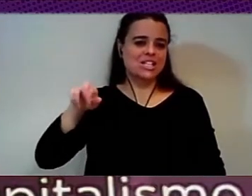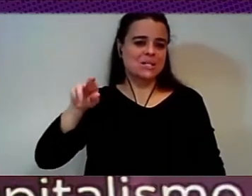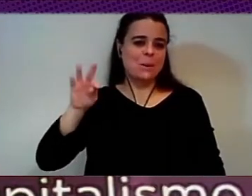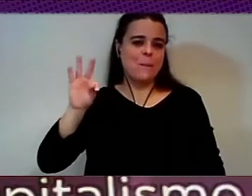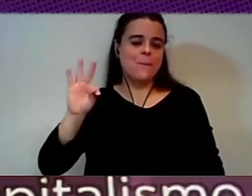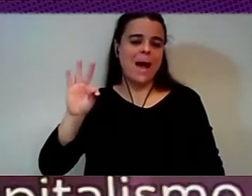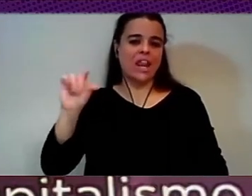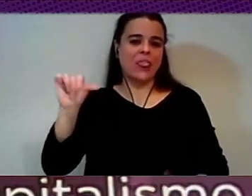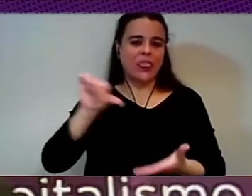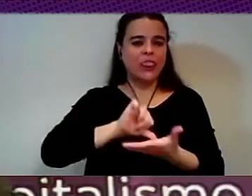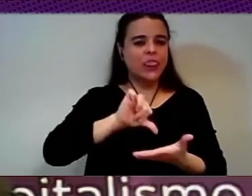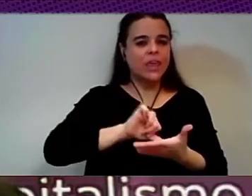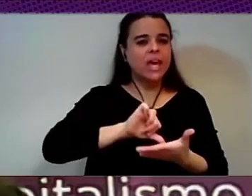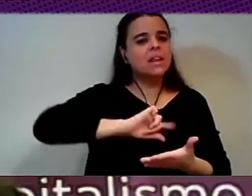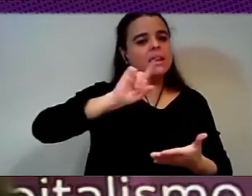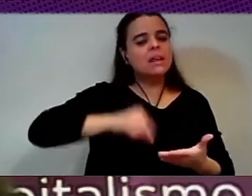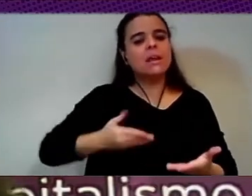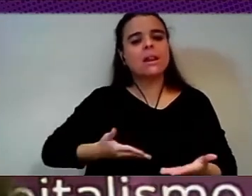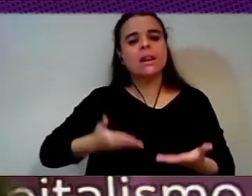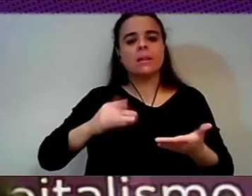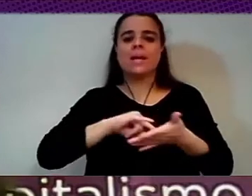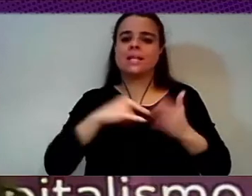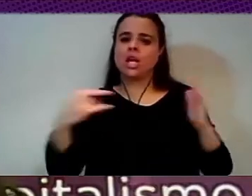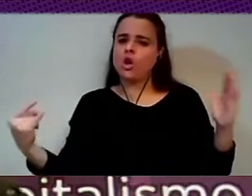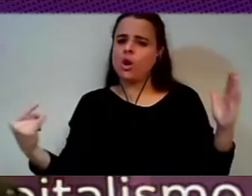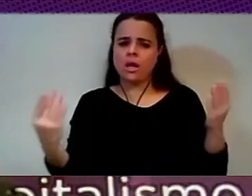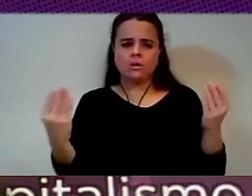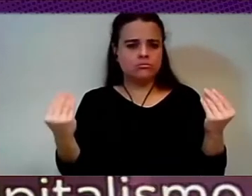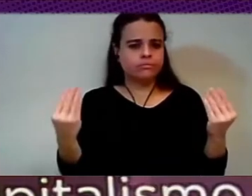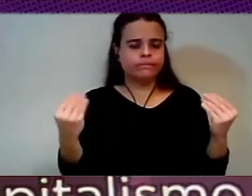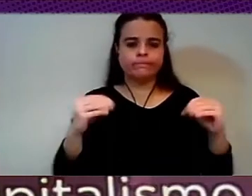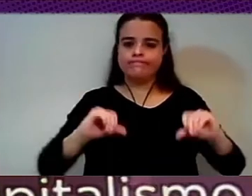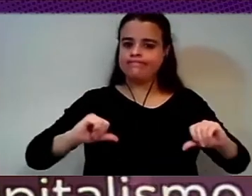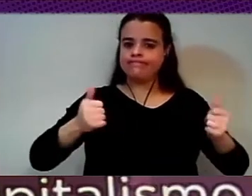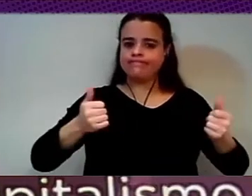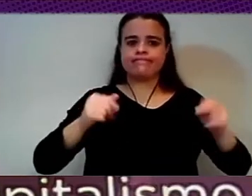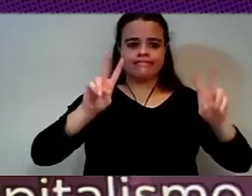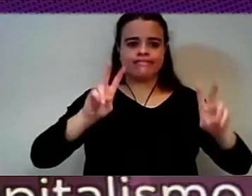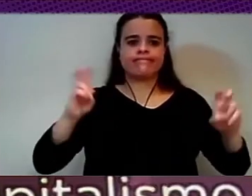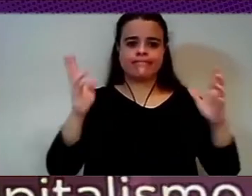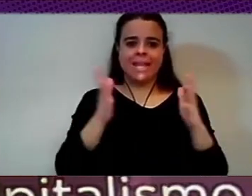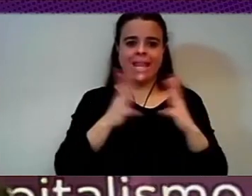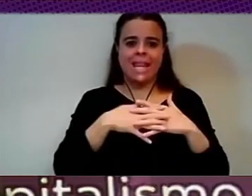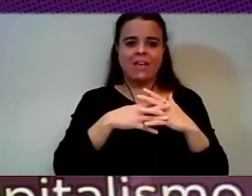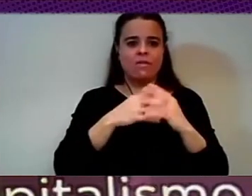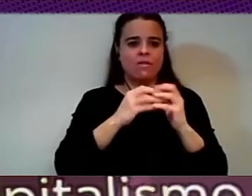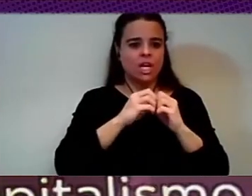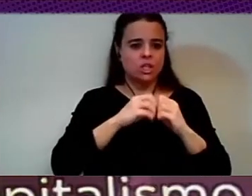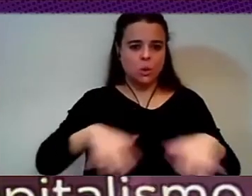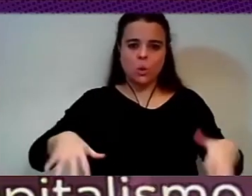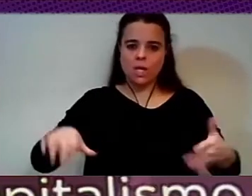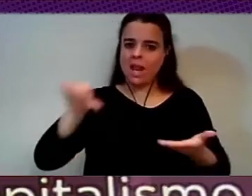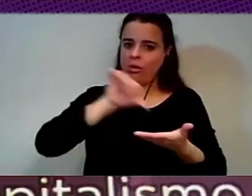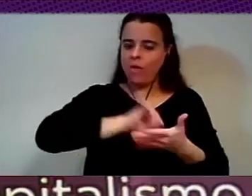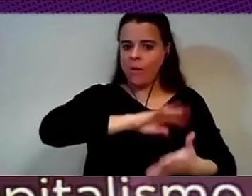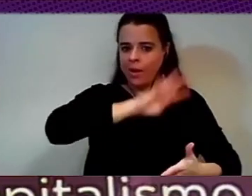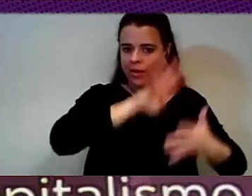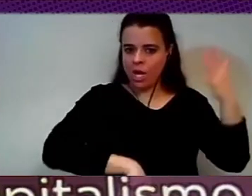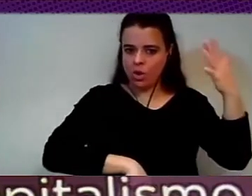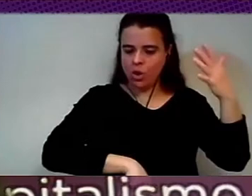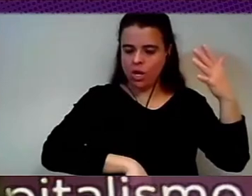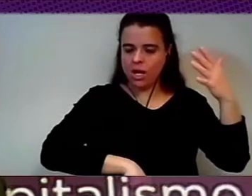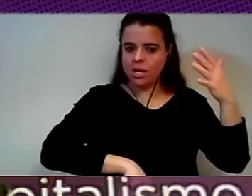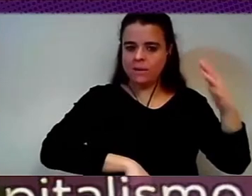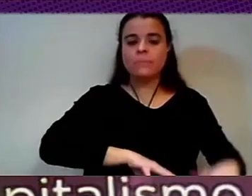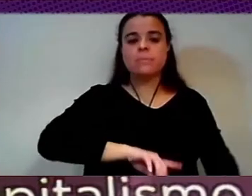but mainly they politicized the digital technologies and they introduced a very interesting agenda on data